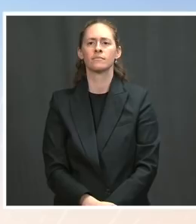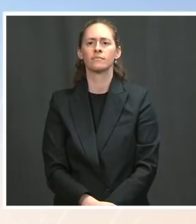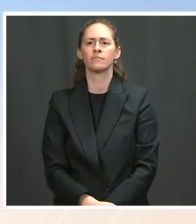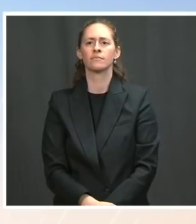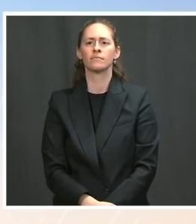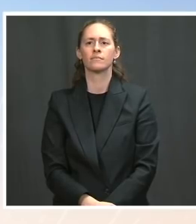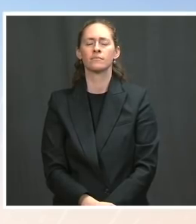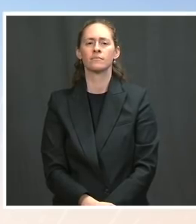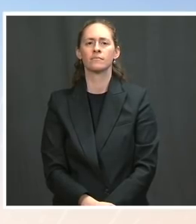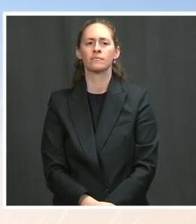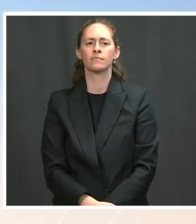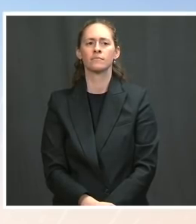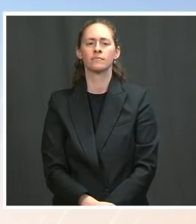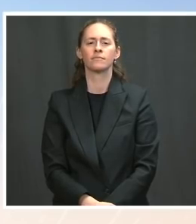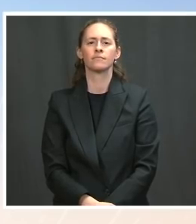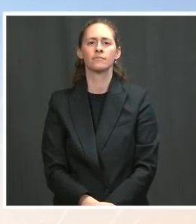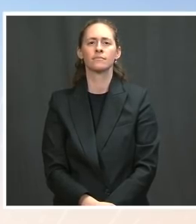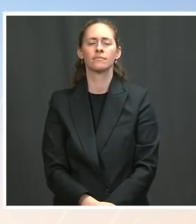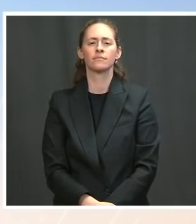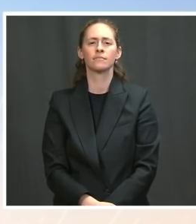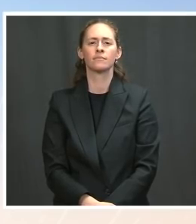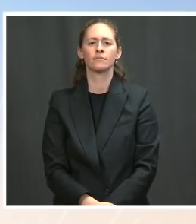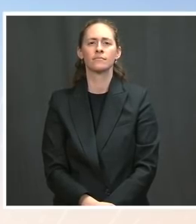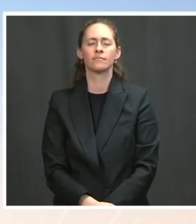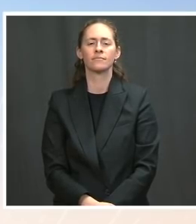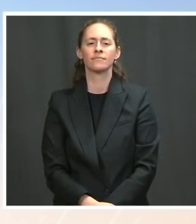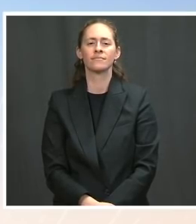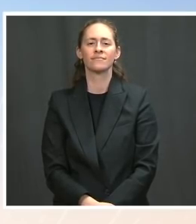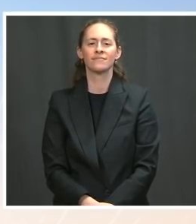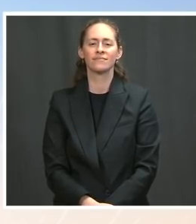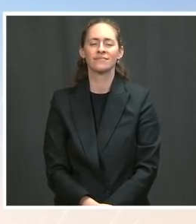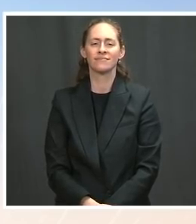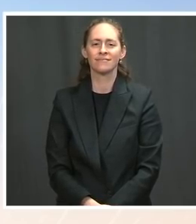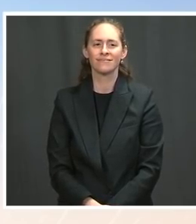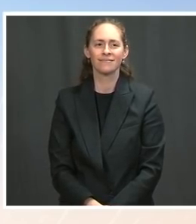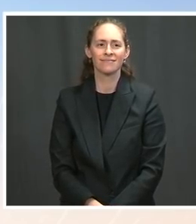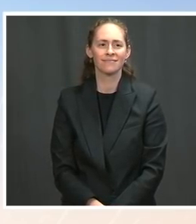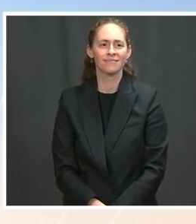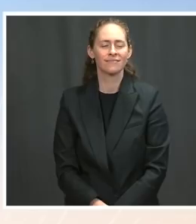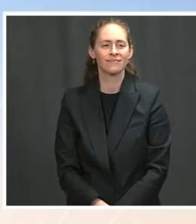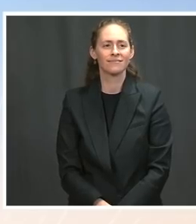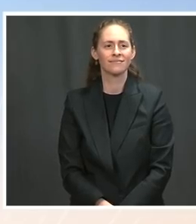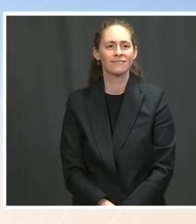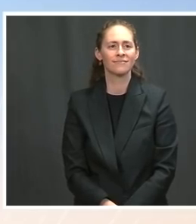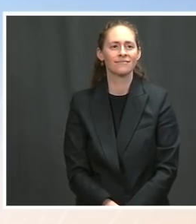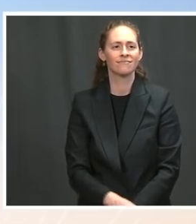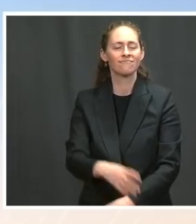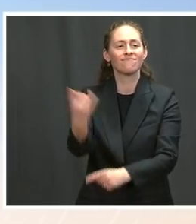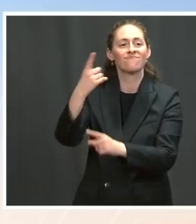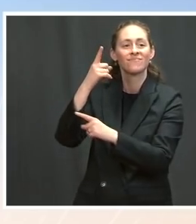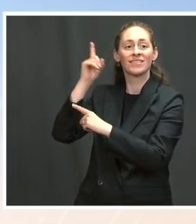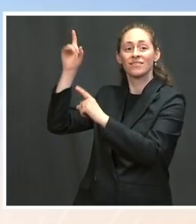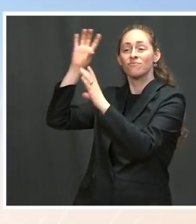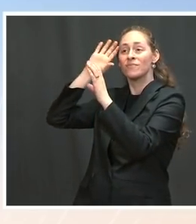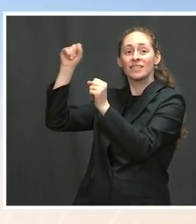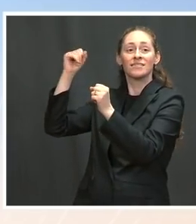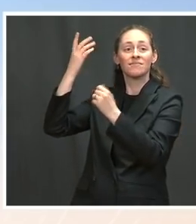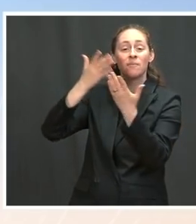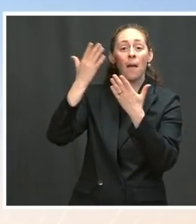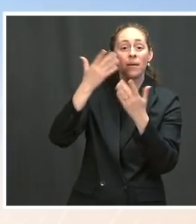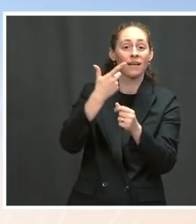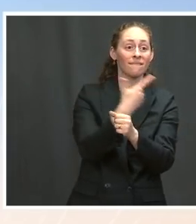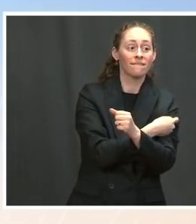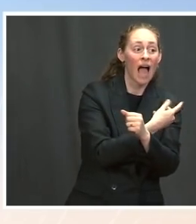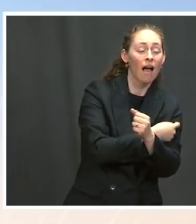said he talked up these ideas of incentives for people to get the shot, including sports tickets and shopping discounts and stuff like that. He said he liked that